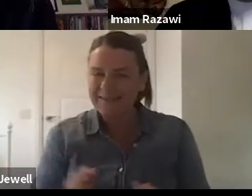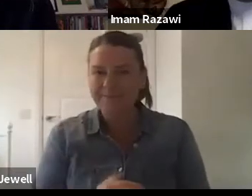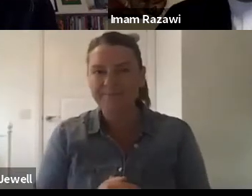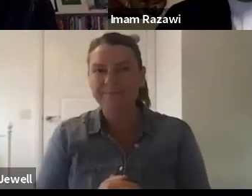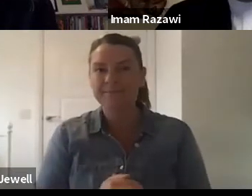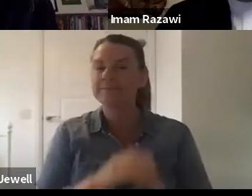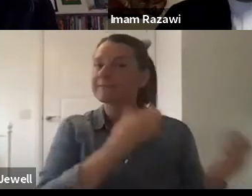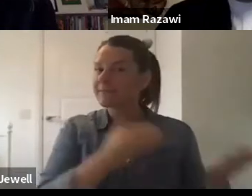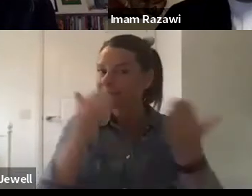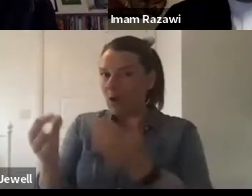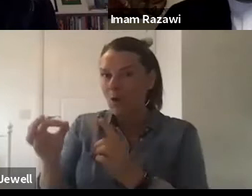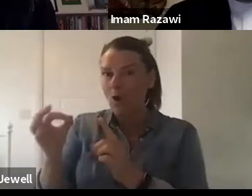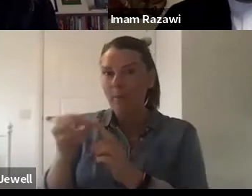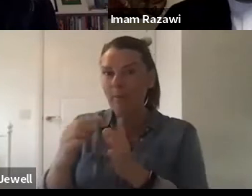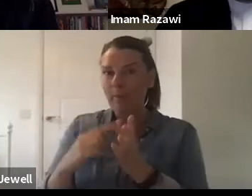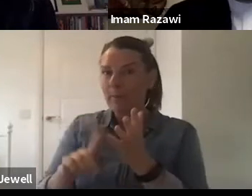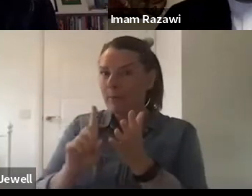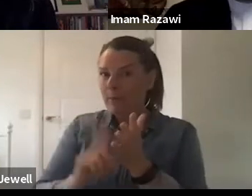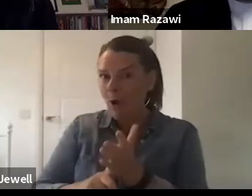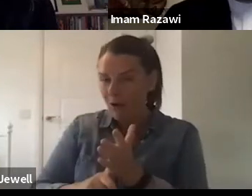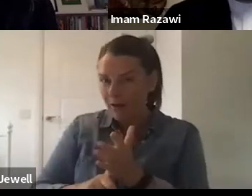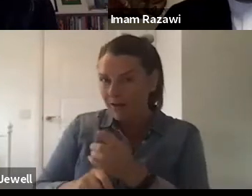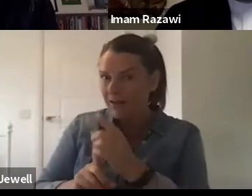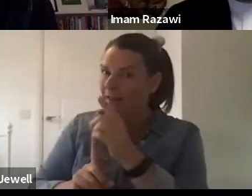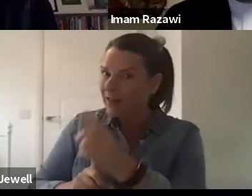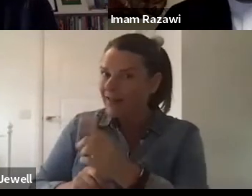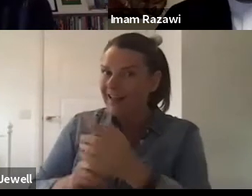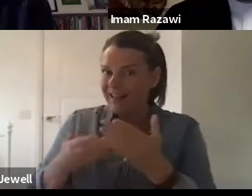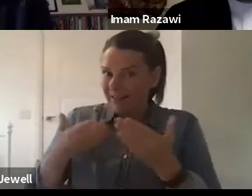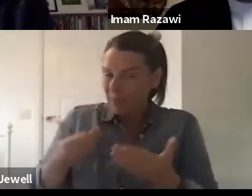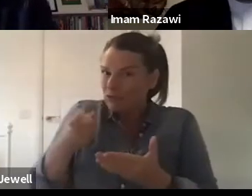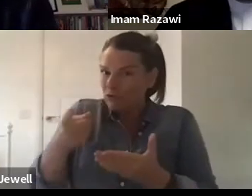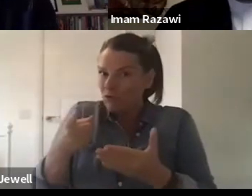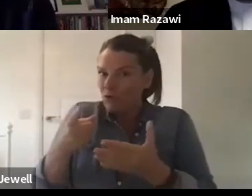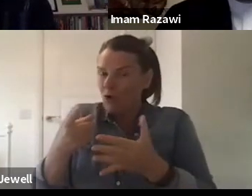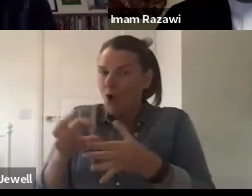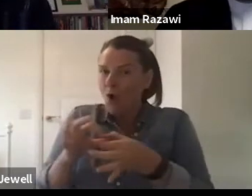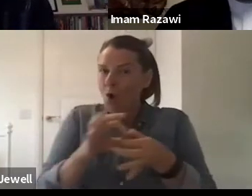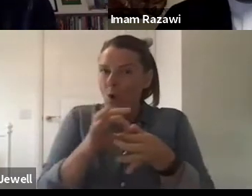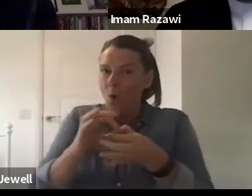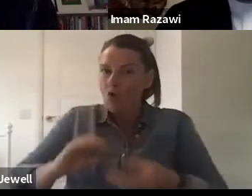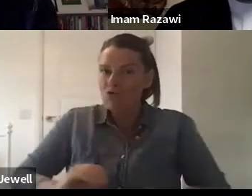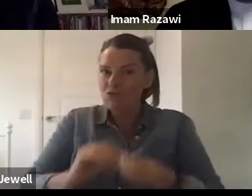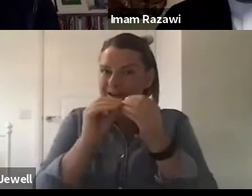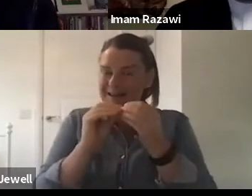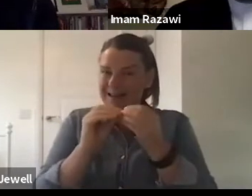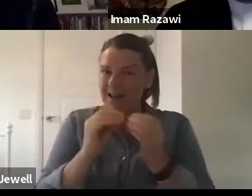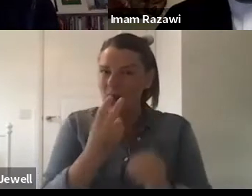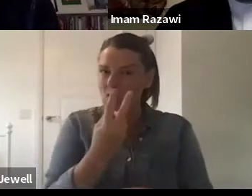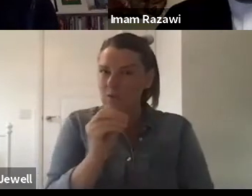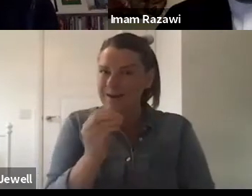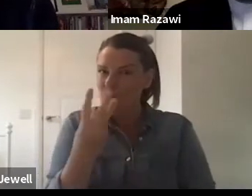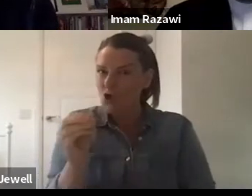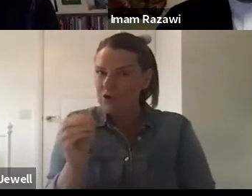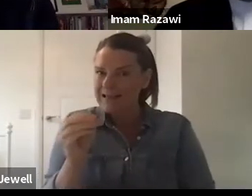next. You are in the middle of co-creating, I suppose it's fair to say, a 2030 plan for the city,